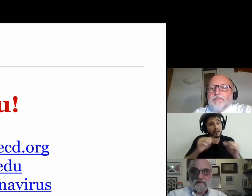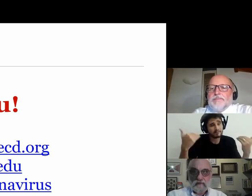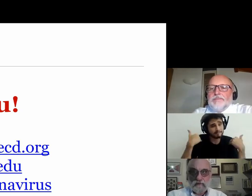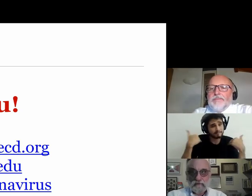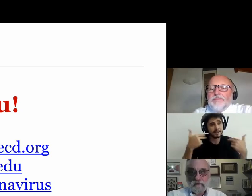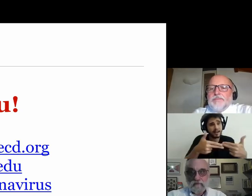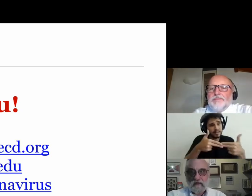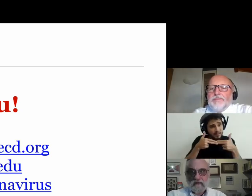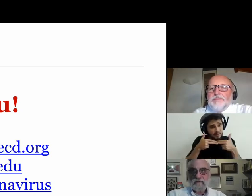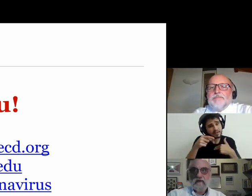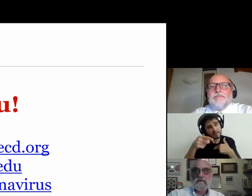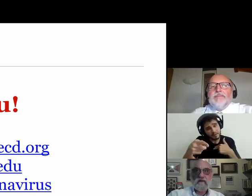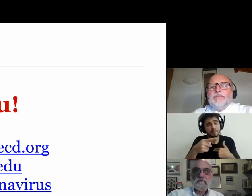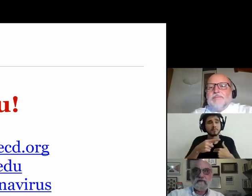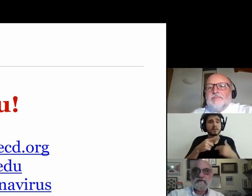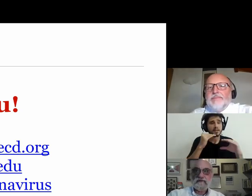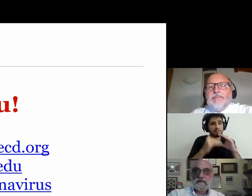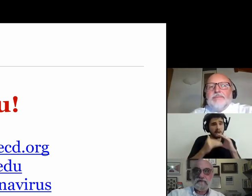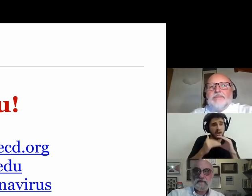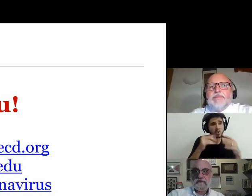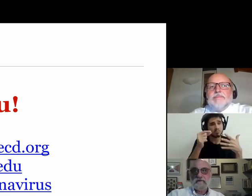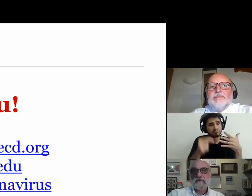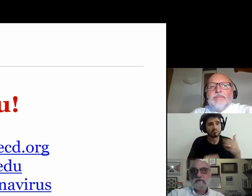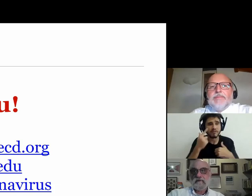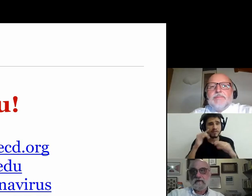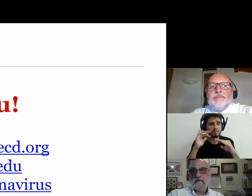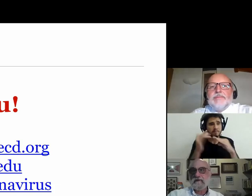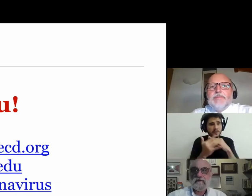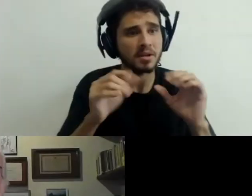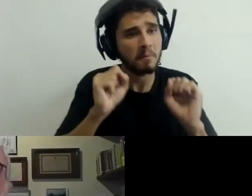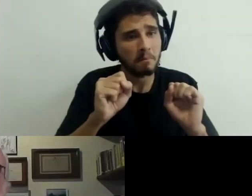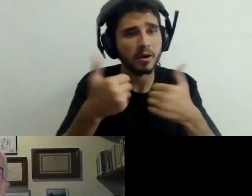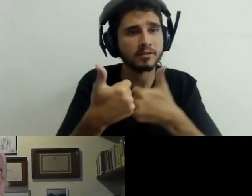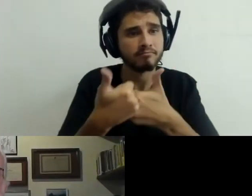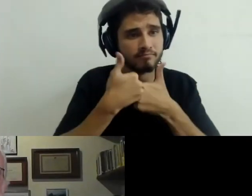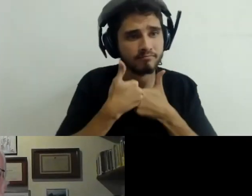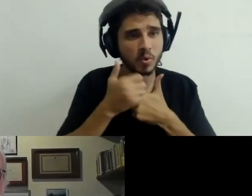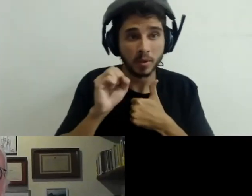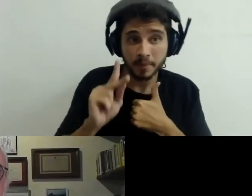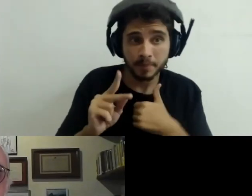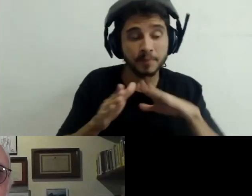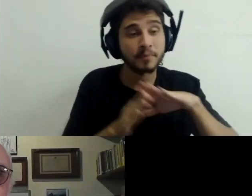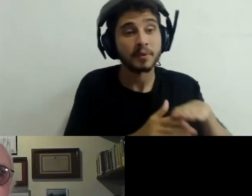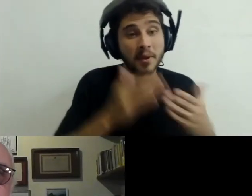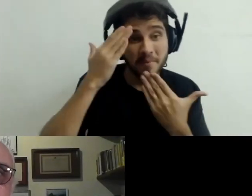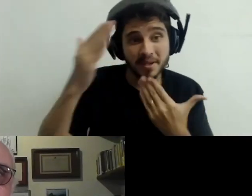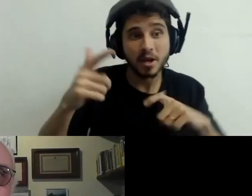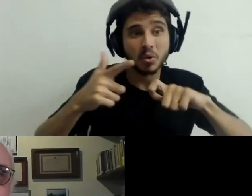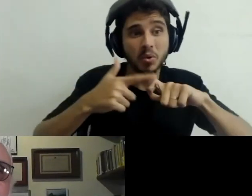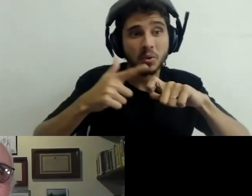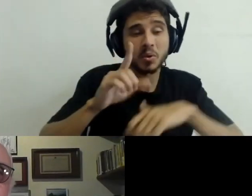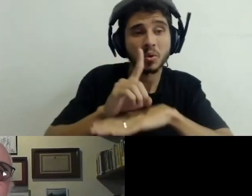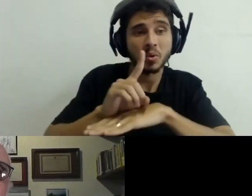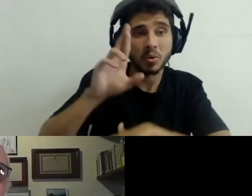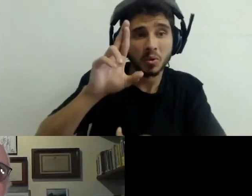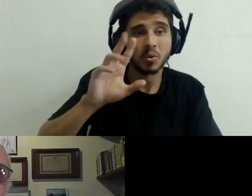So thank you very, very much, Dirk, for your so rich and instigating